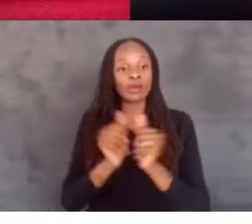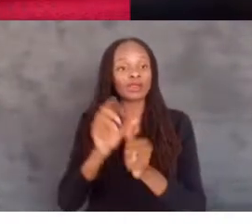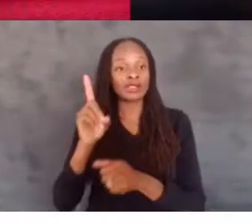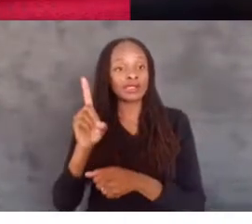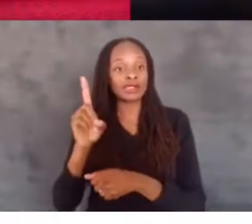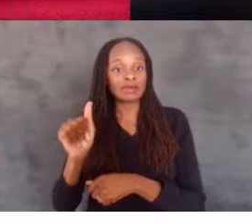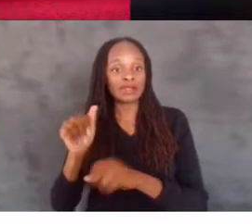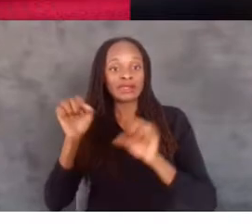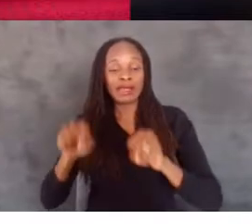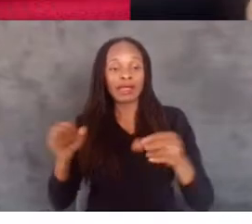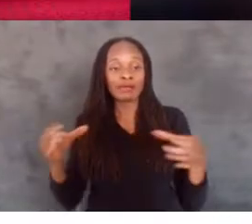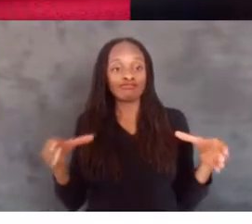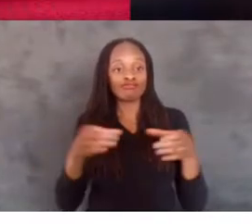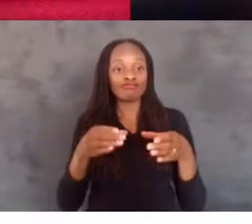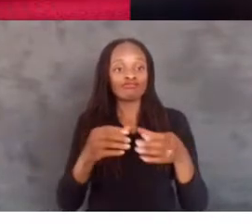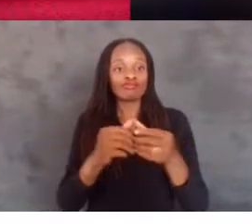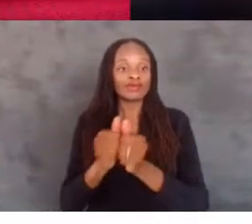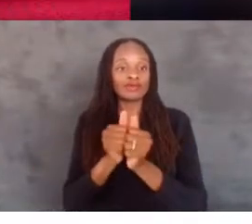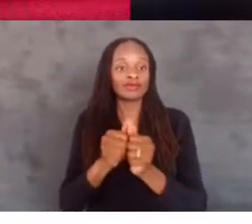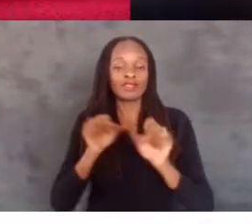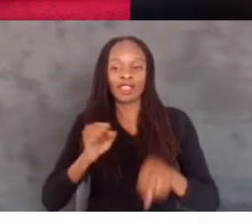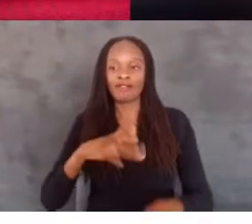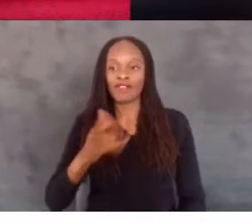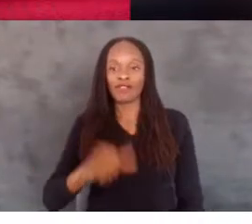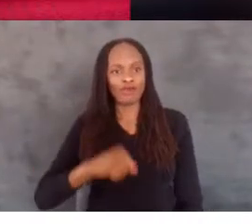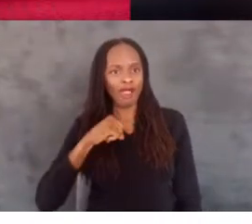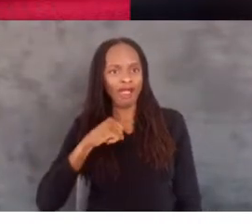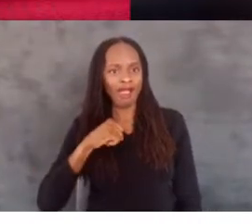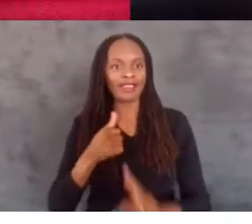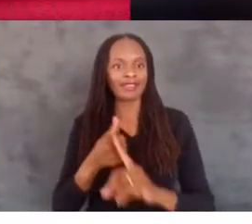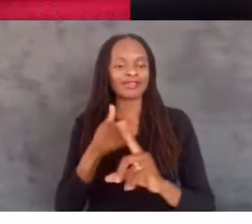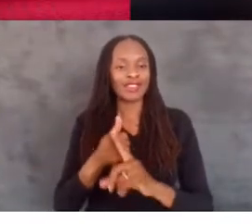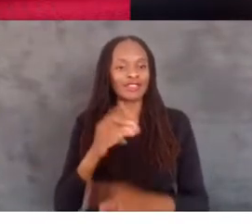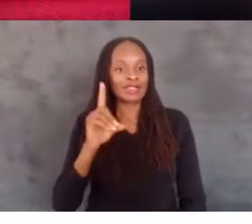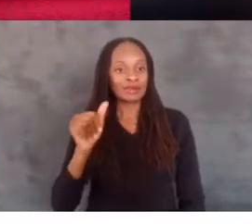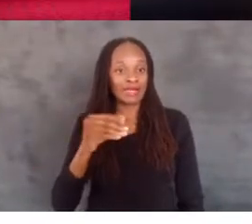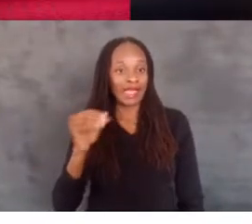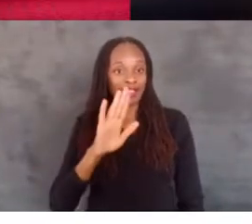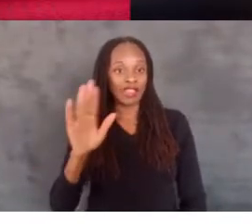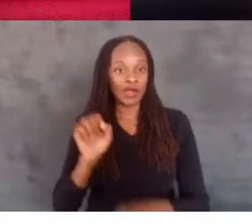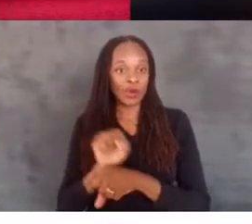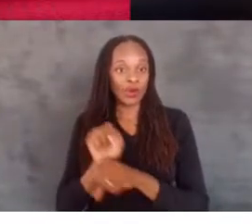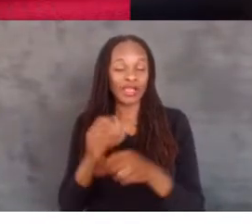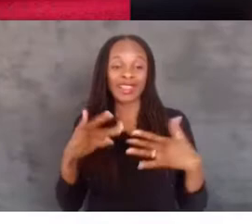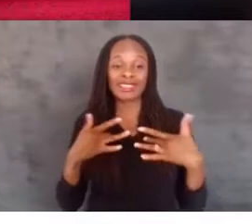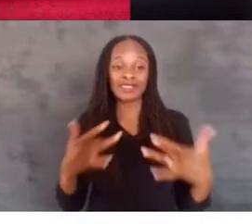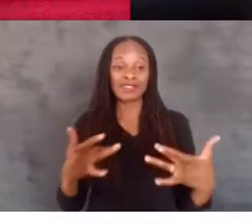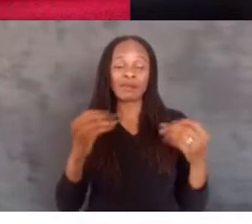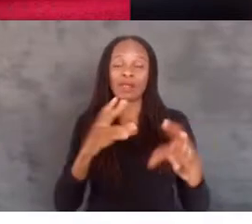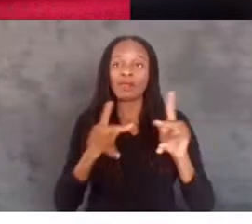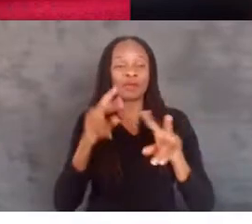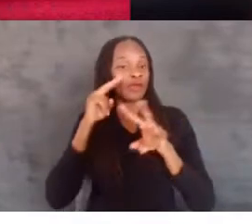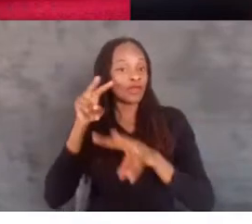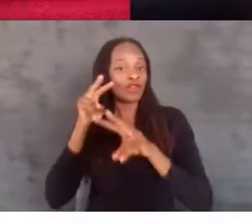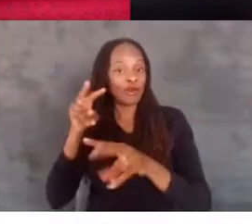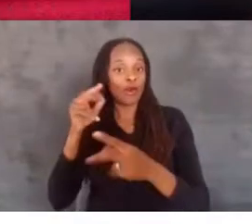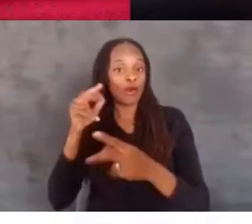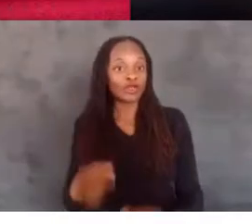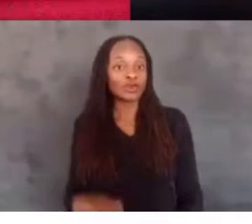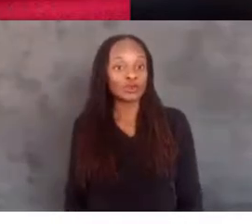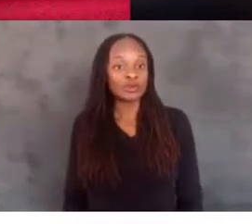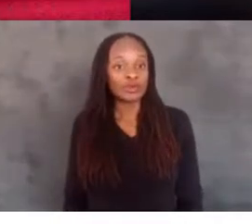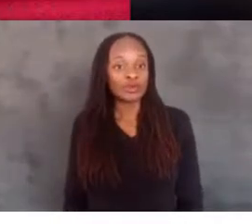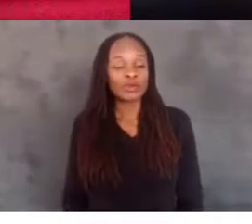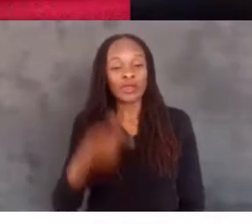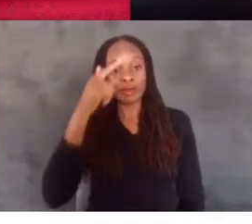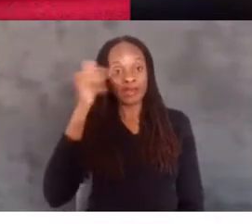and have pride in themselves, their disability, and their work. It's an event that many people look forward to. And because